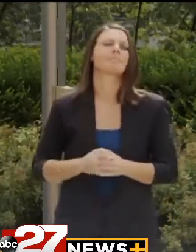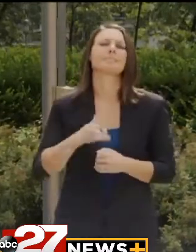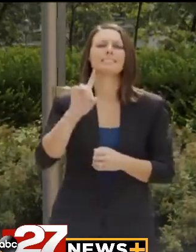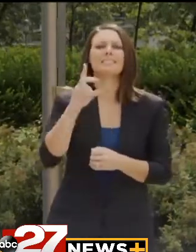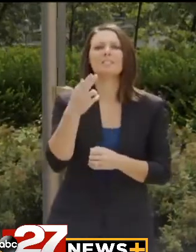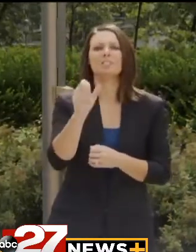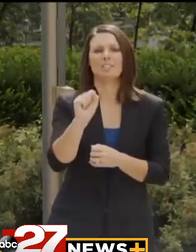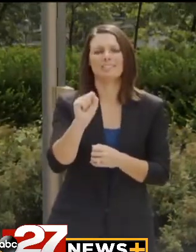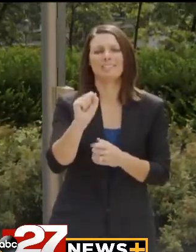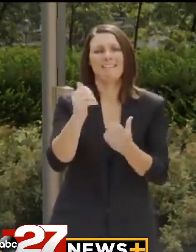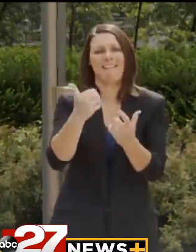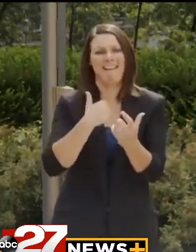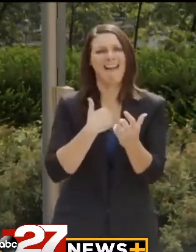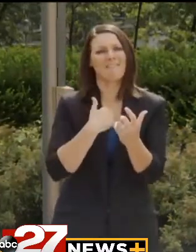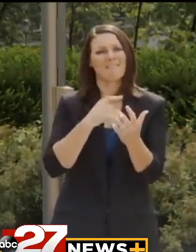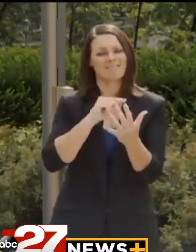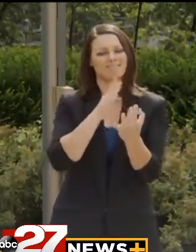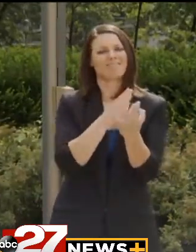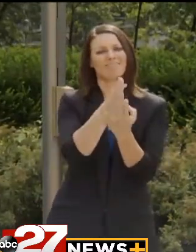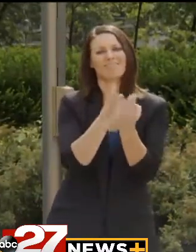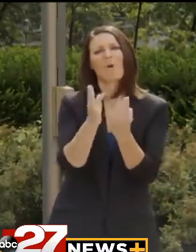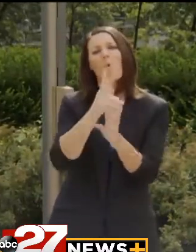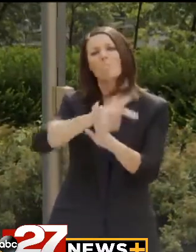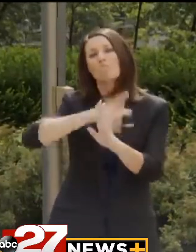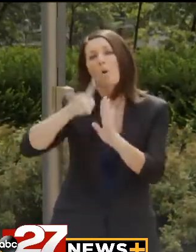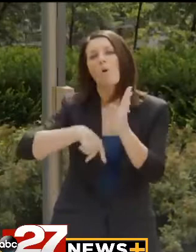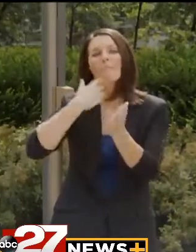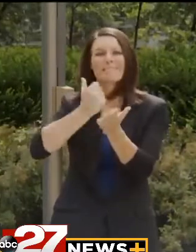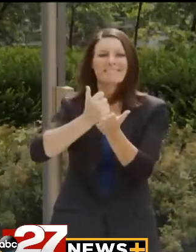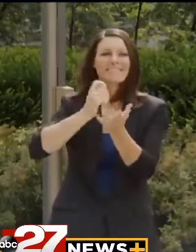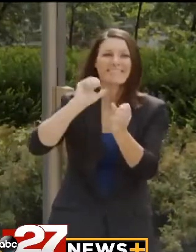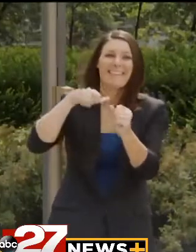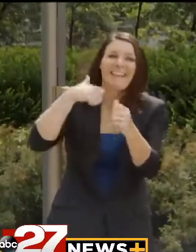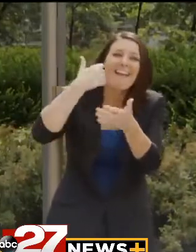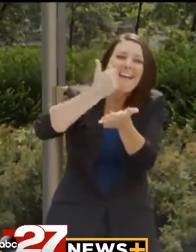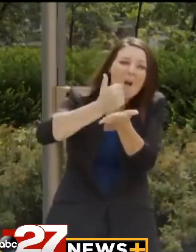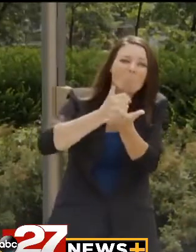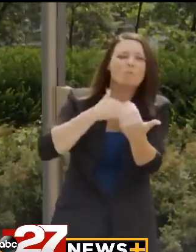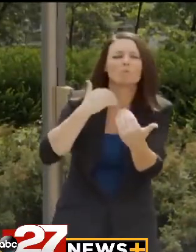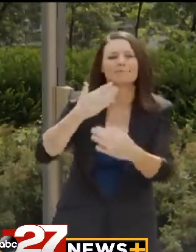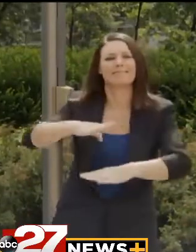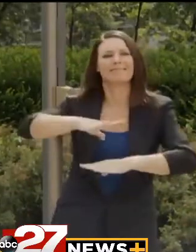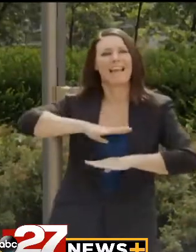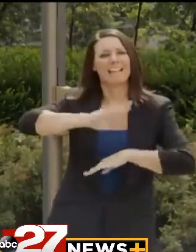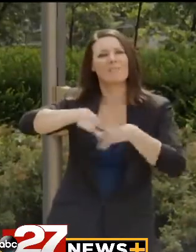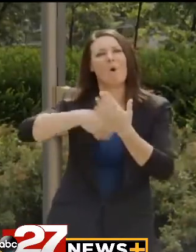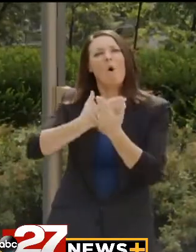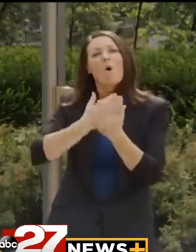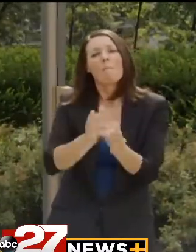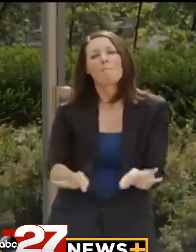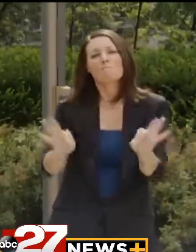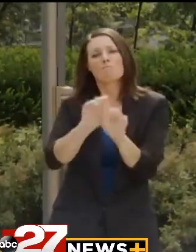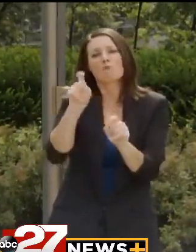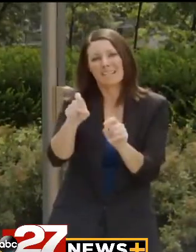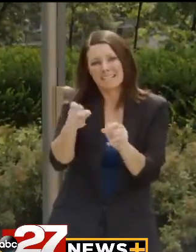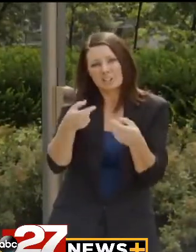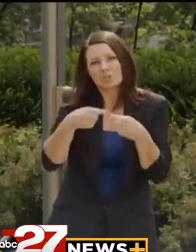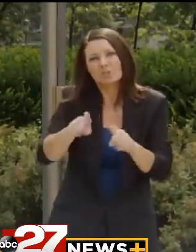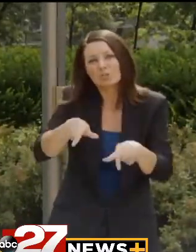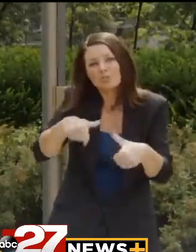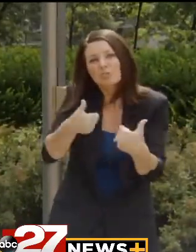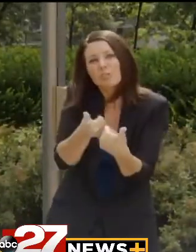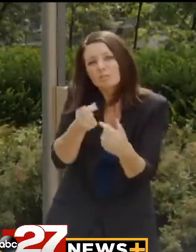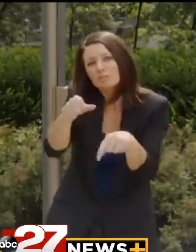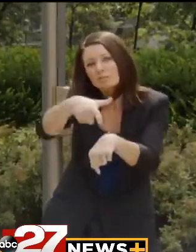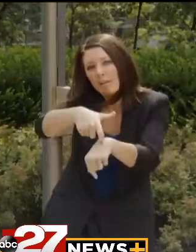DHS administers these safety net programs so that people are able to meet essential needs during difficult times. DHS